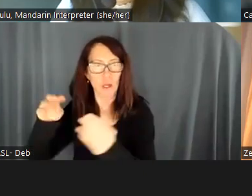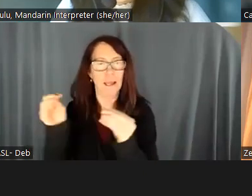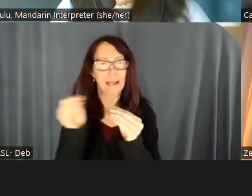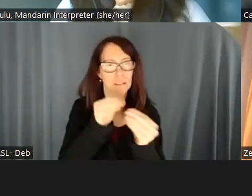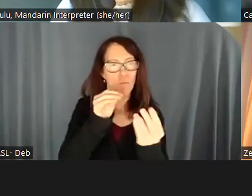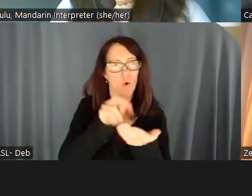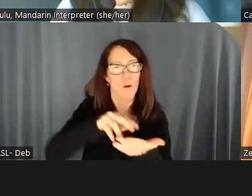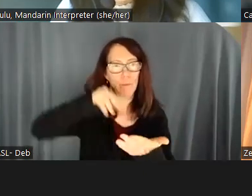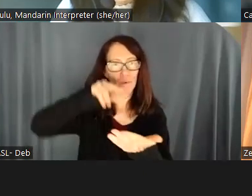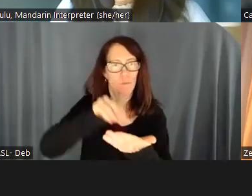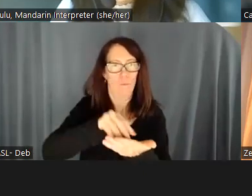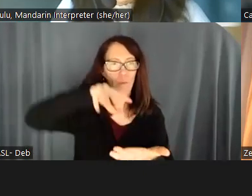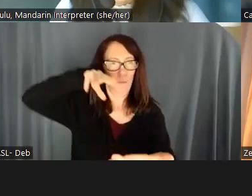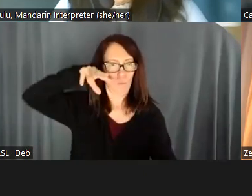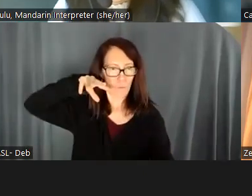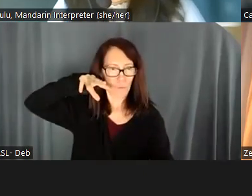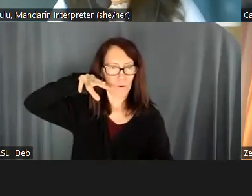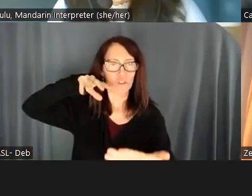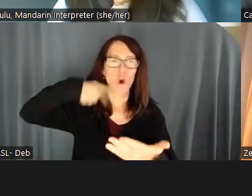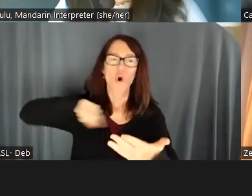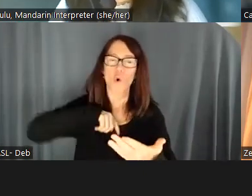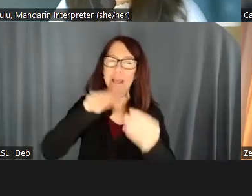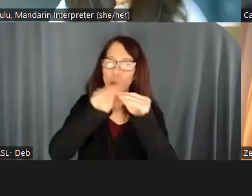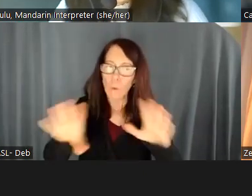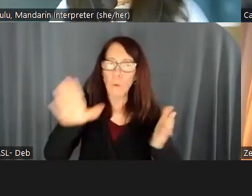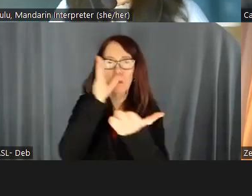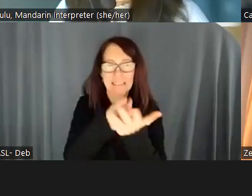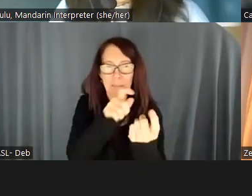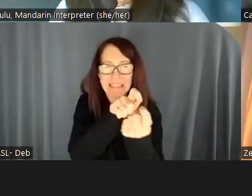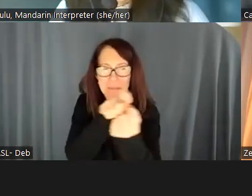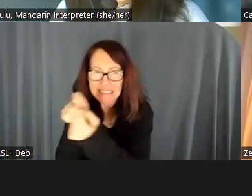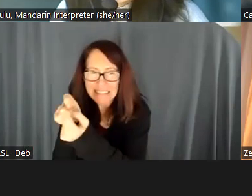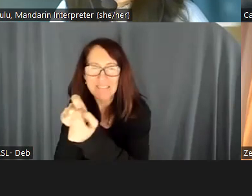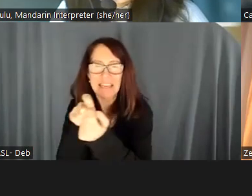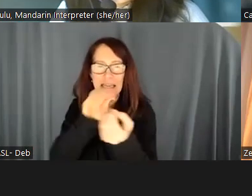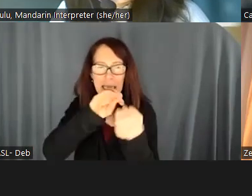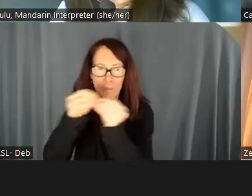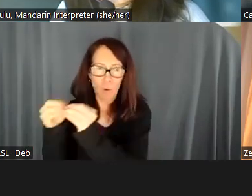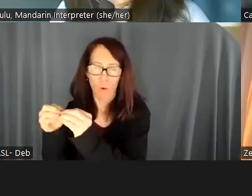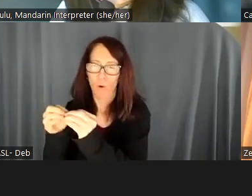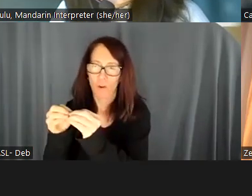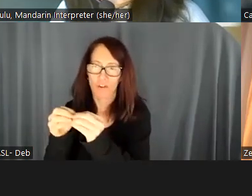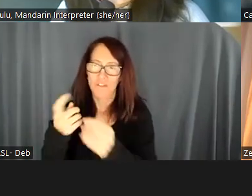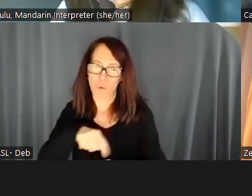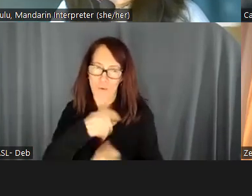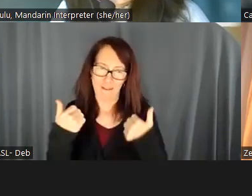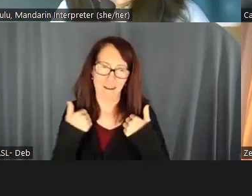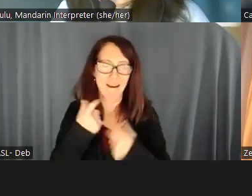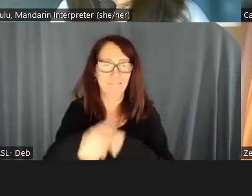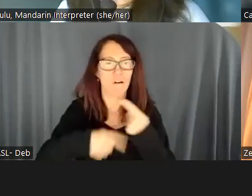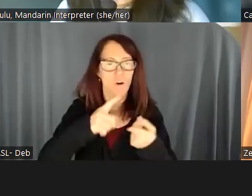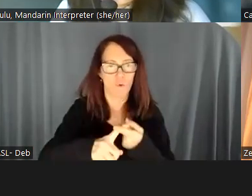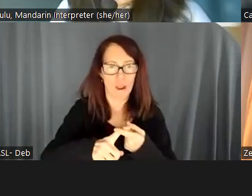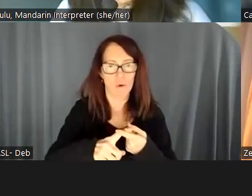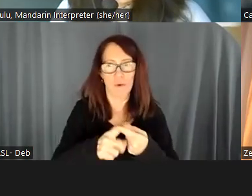the larger track. So we lose some of the specificity that we have when we're able to get that